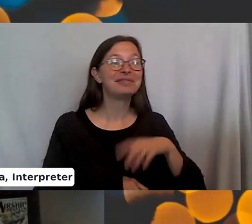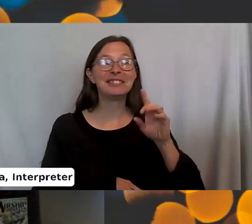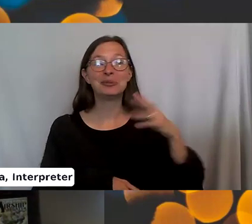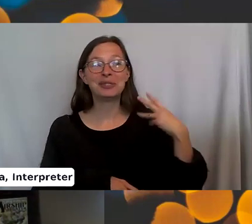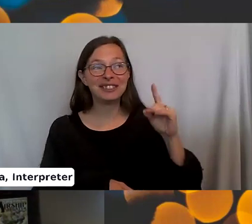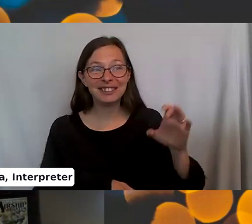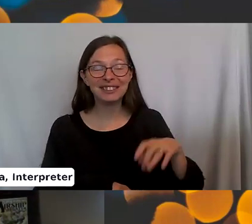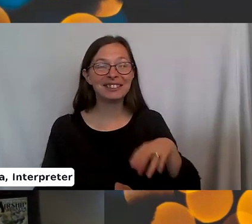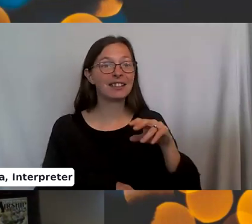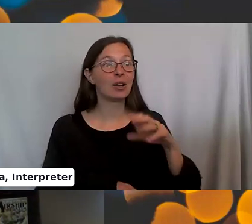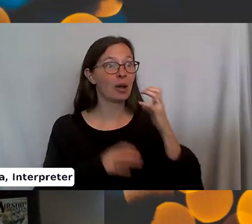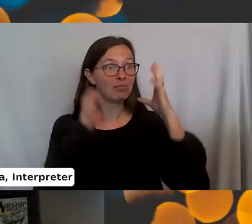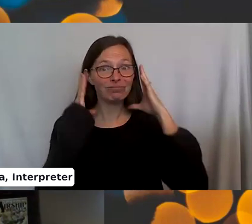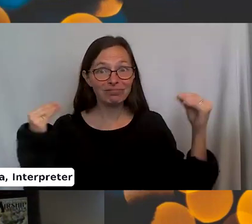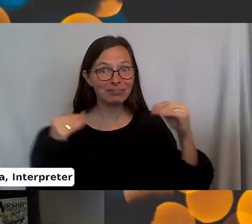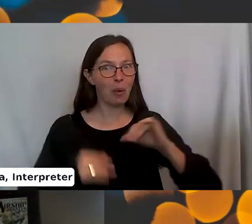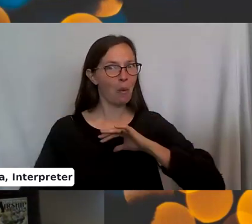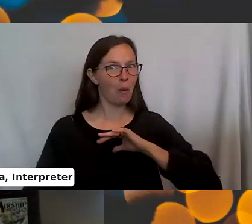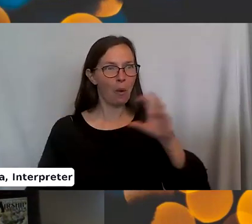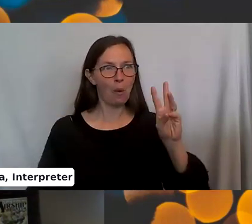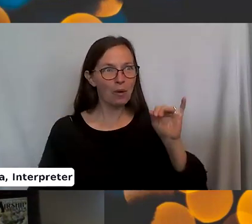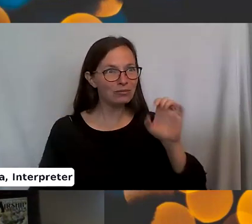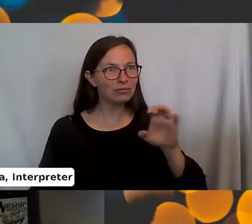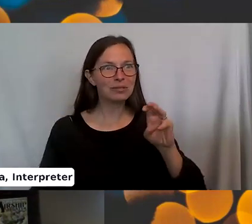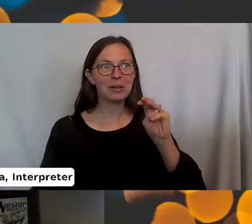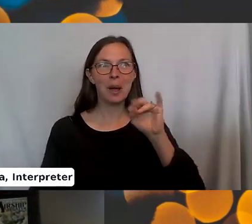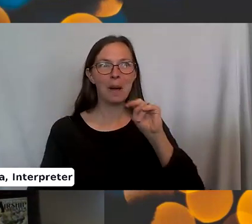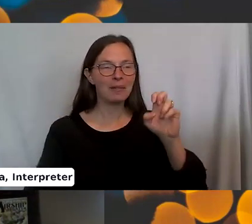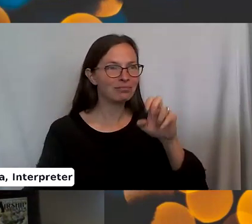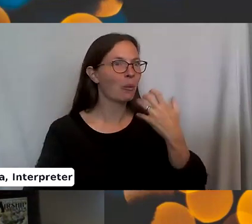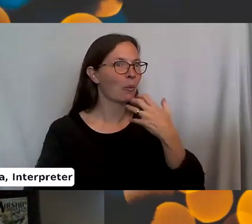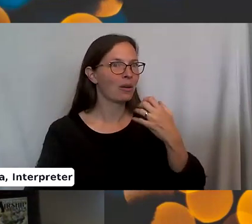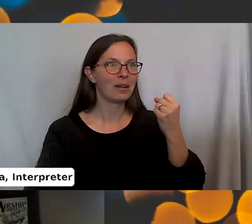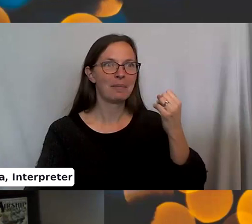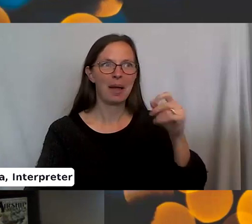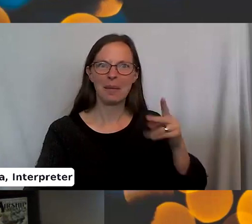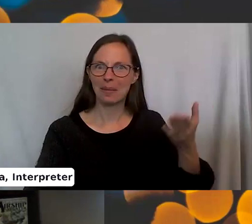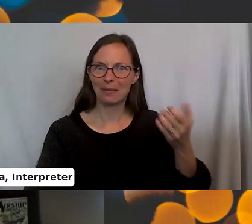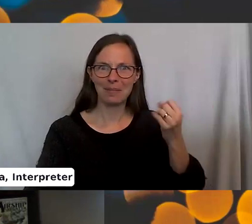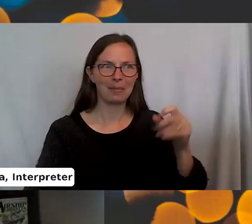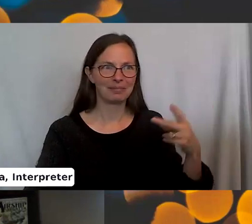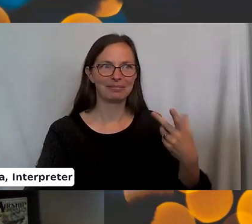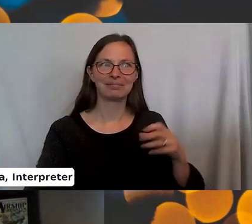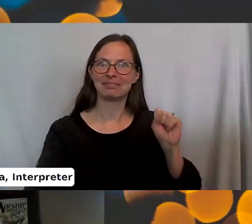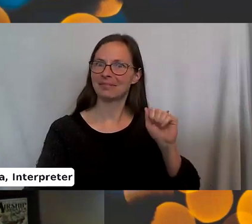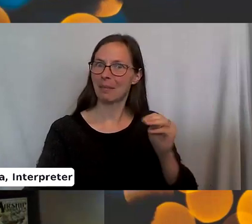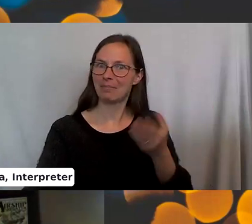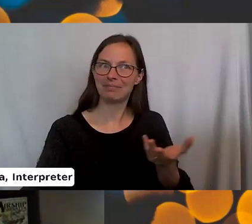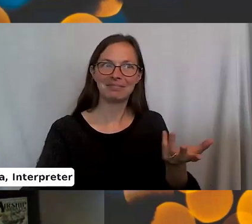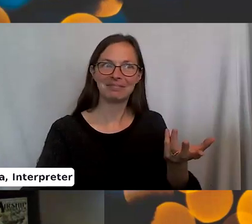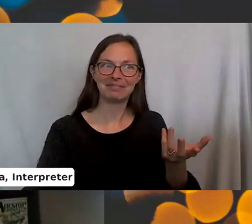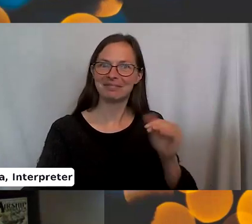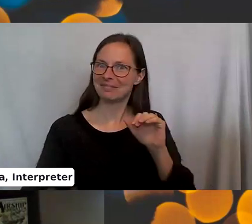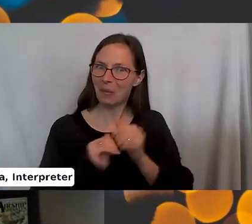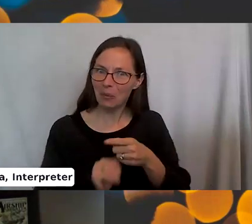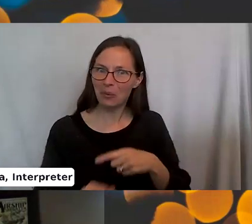Wow. Yeah. Wisconsin, Minneapolis. So there's so many people here from so many places. Sam, how